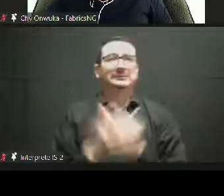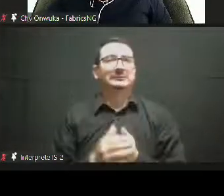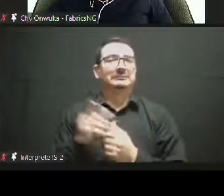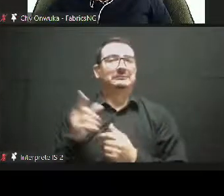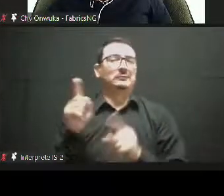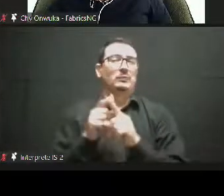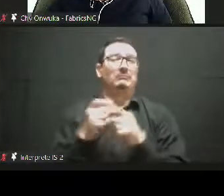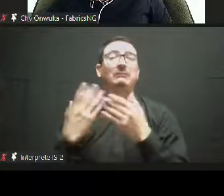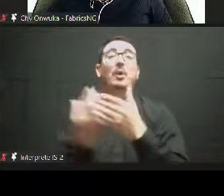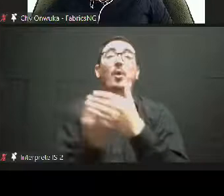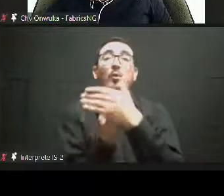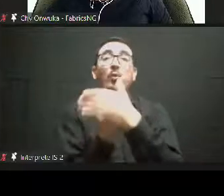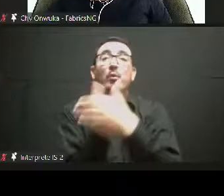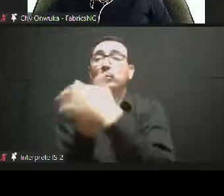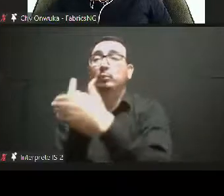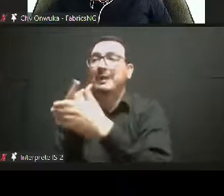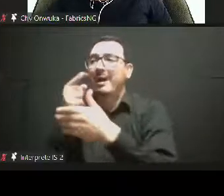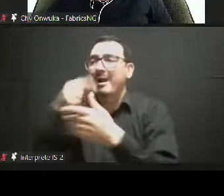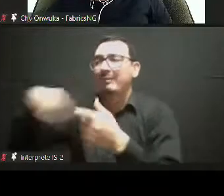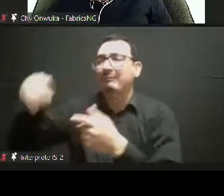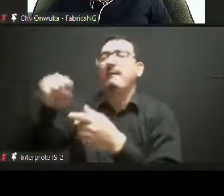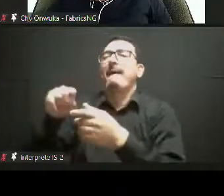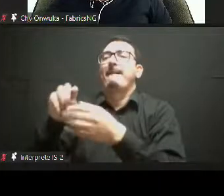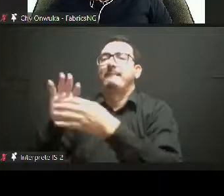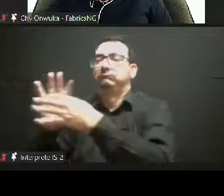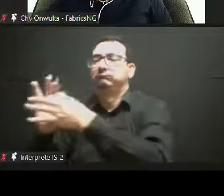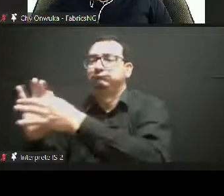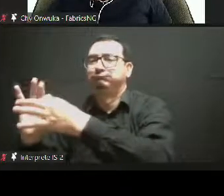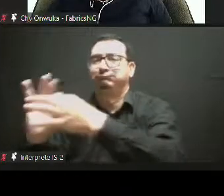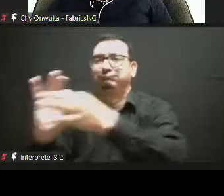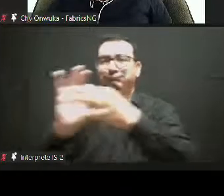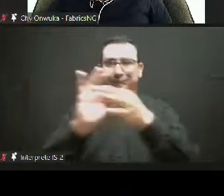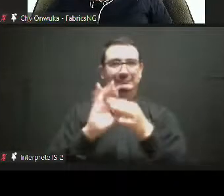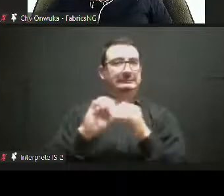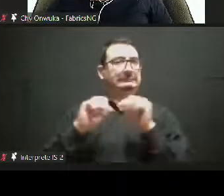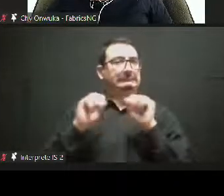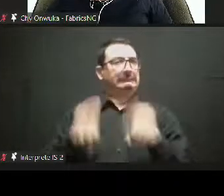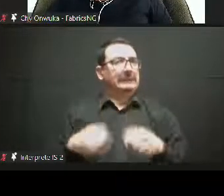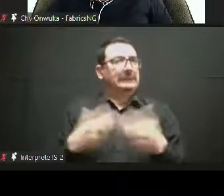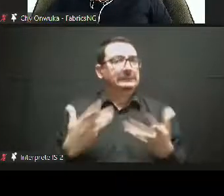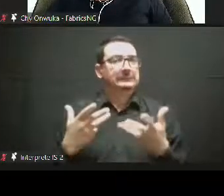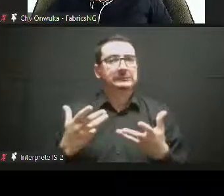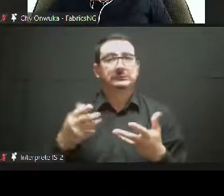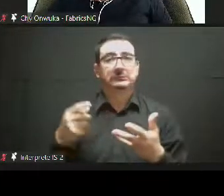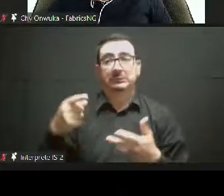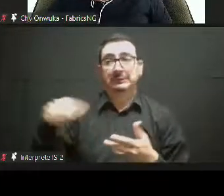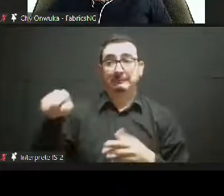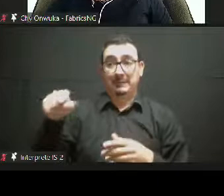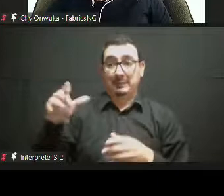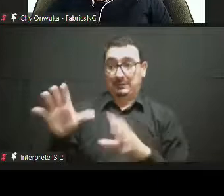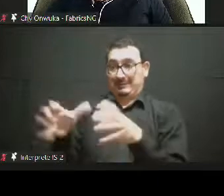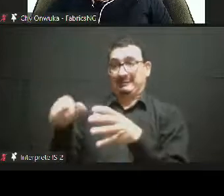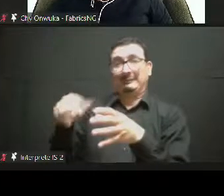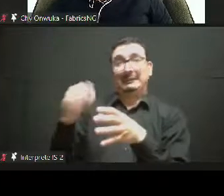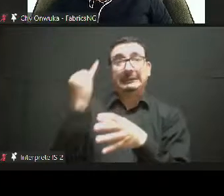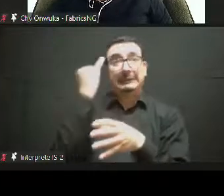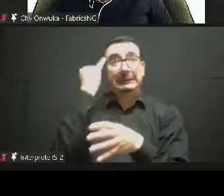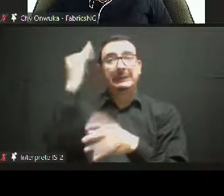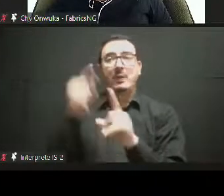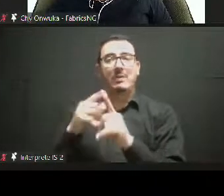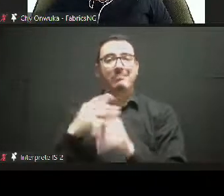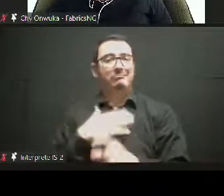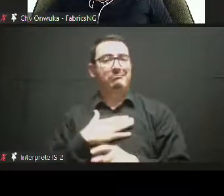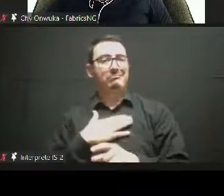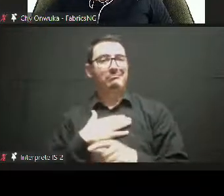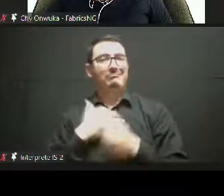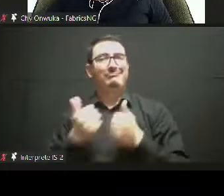creative sector to sophisticate. So Hiva is one such example, and I hope that the continent will create